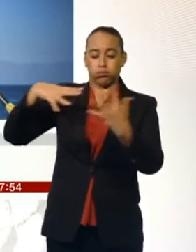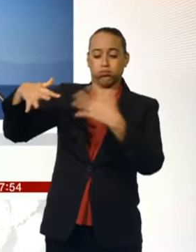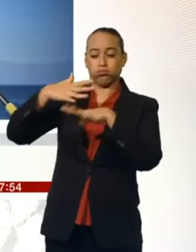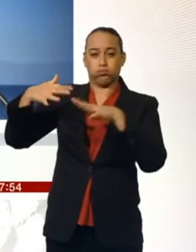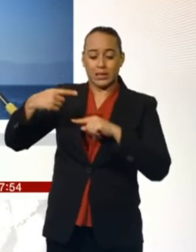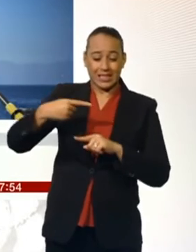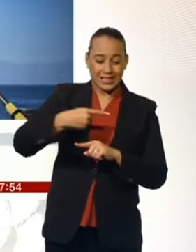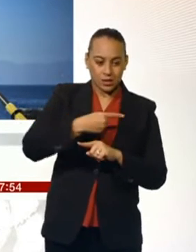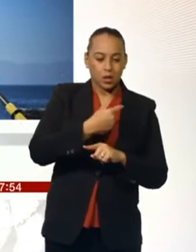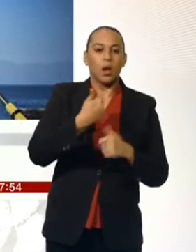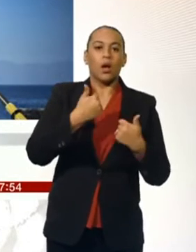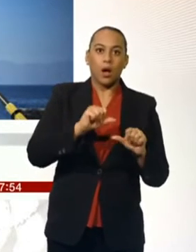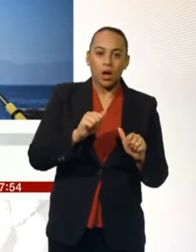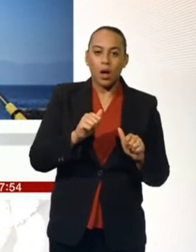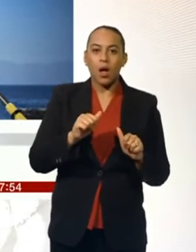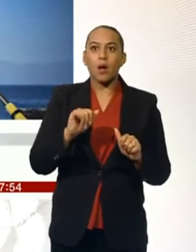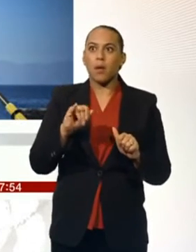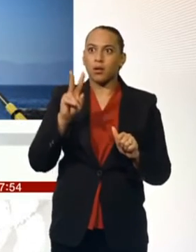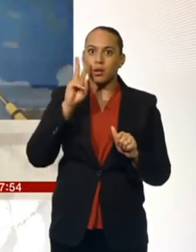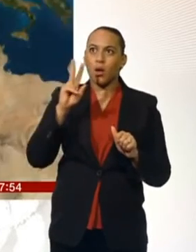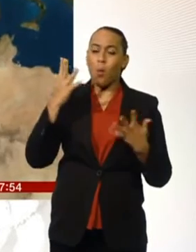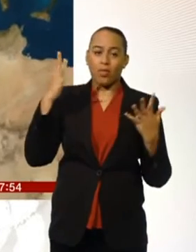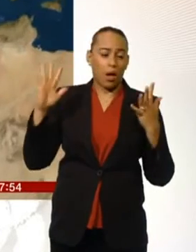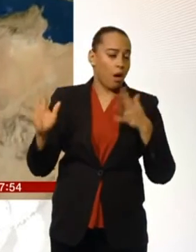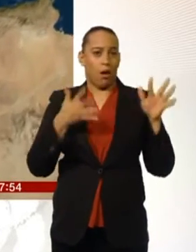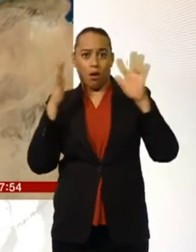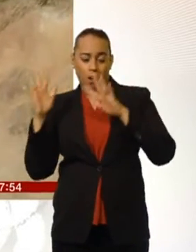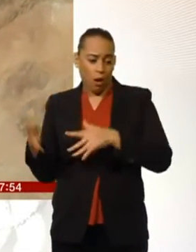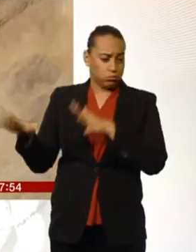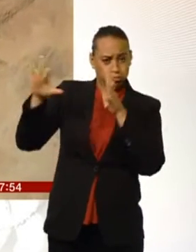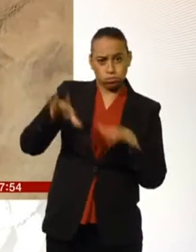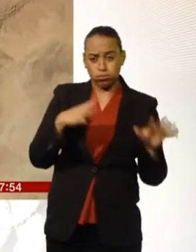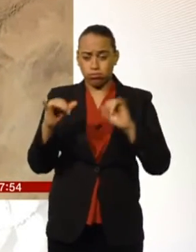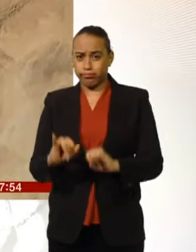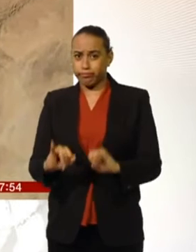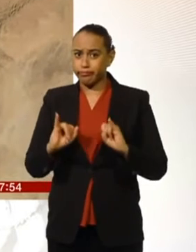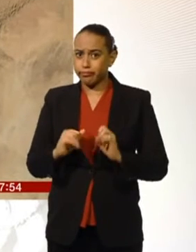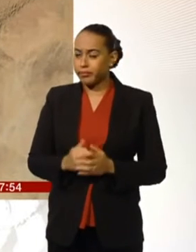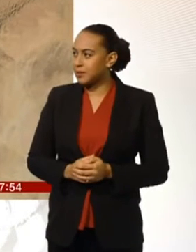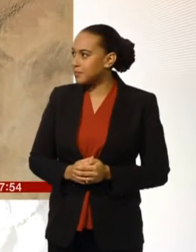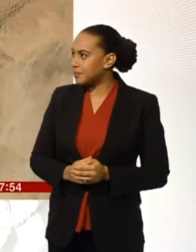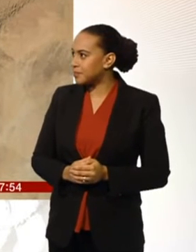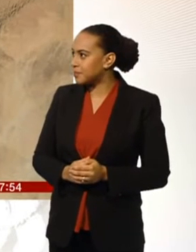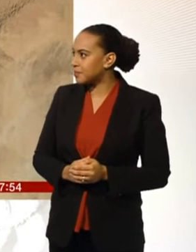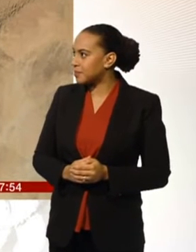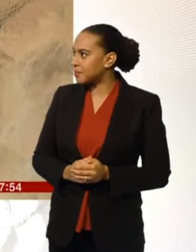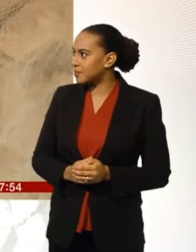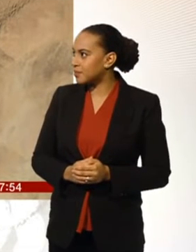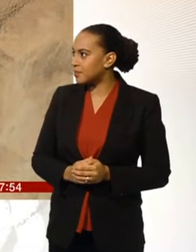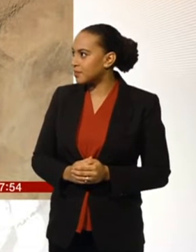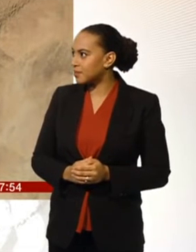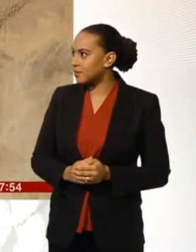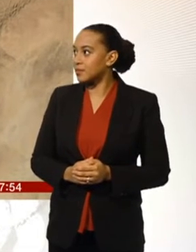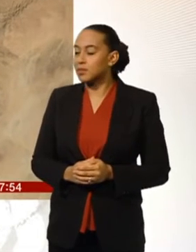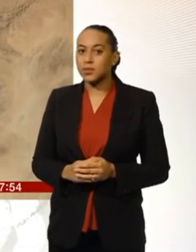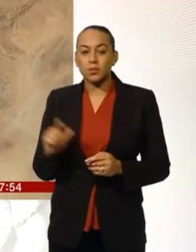way. But we did miss the eye. But we had some spectacular weather, some spectacular waves. And Nicky, mean, we've been tracking your